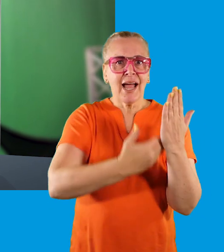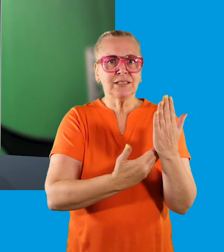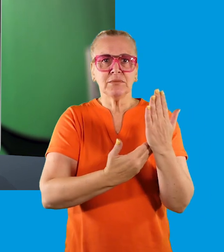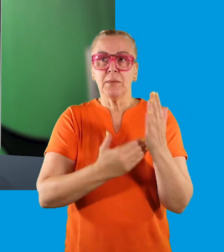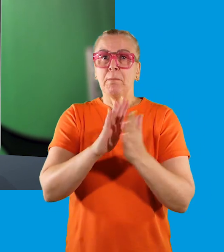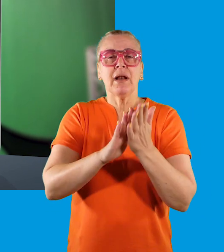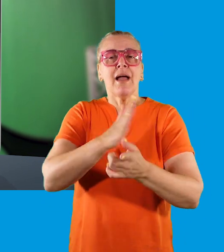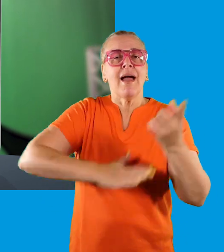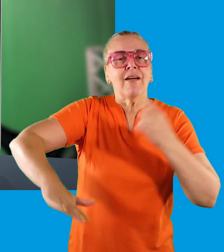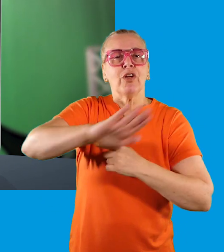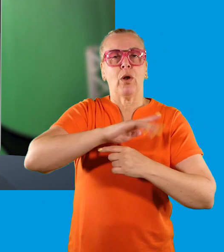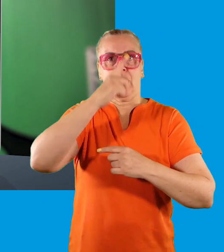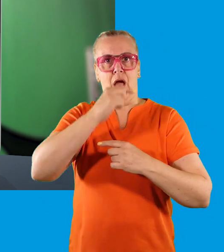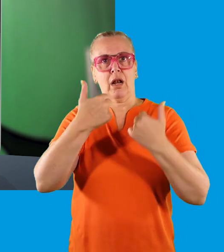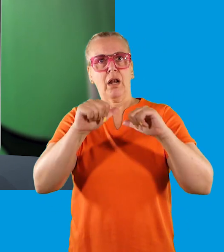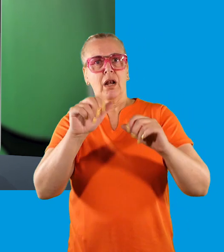needing to ask.